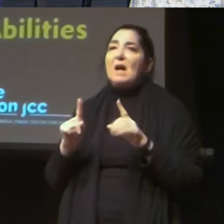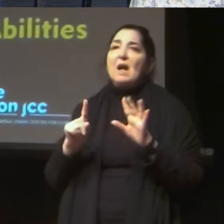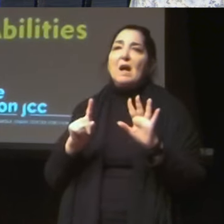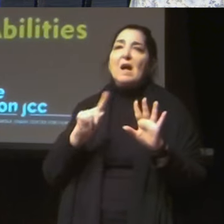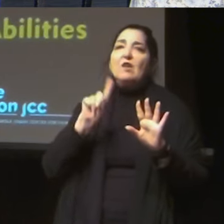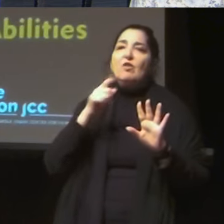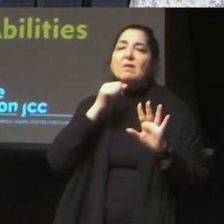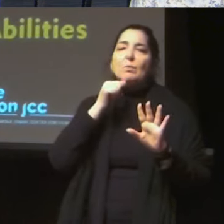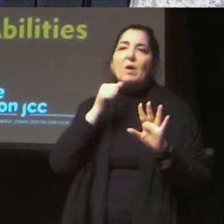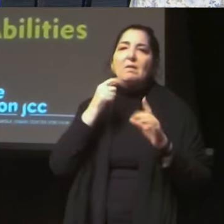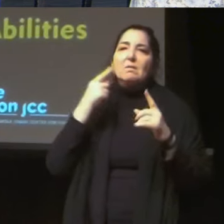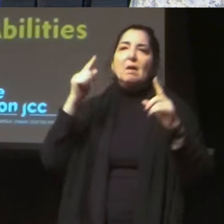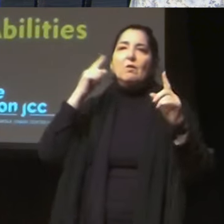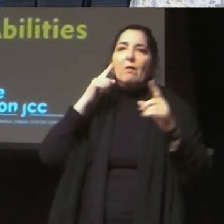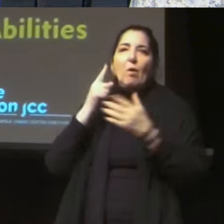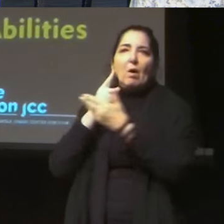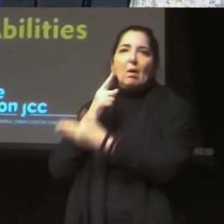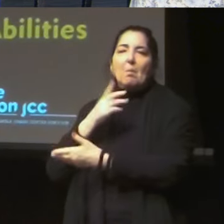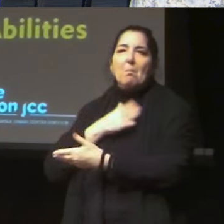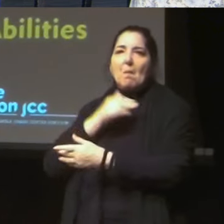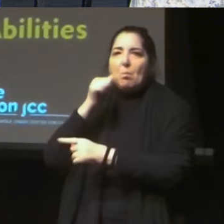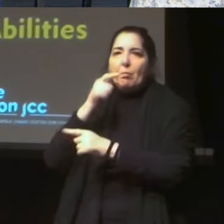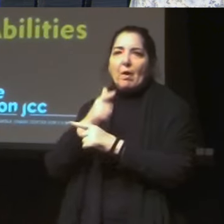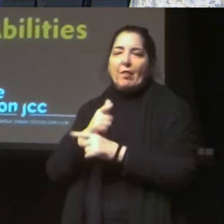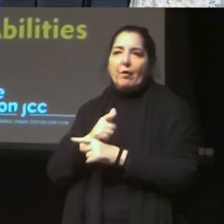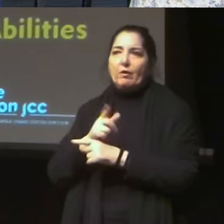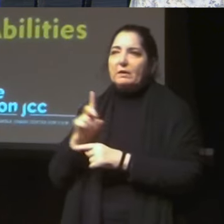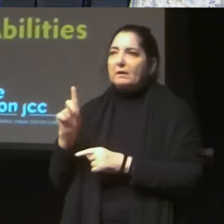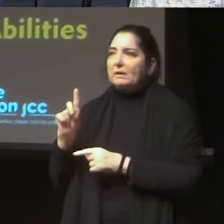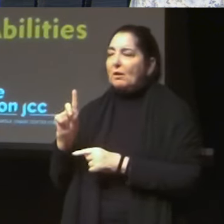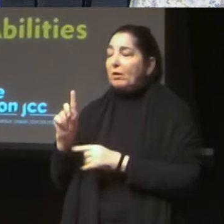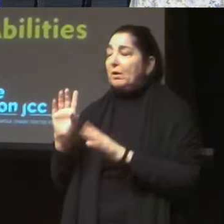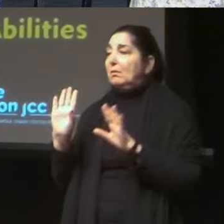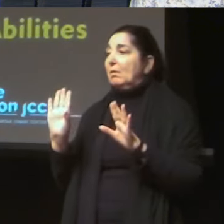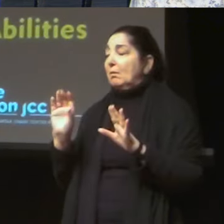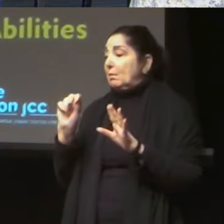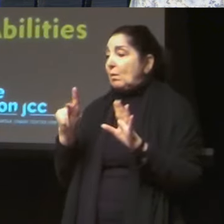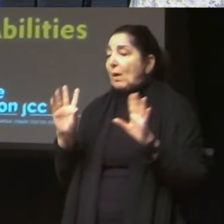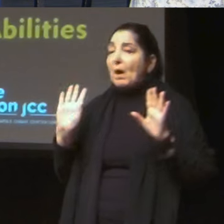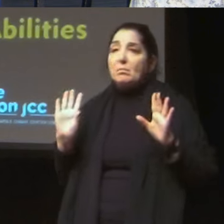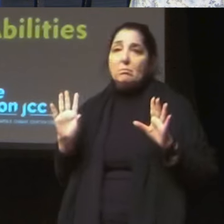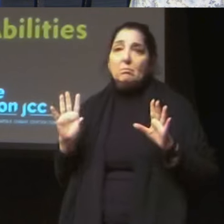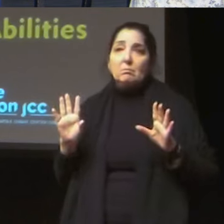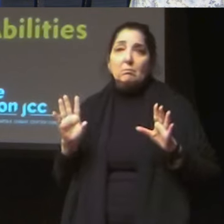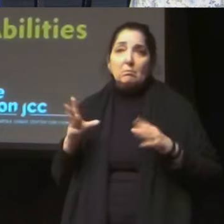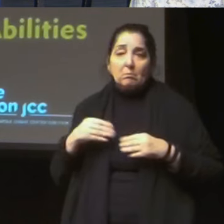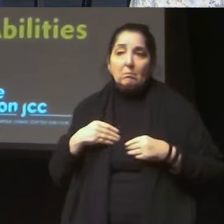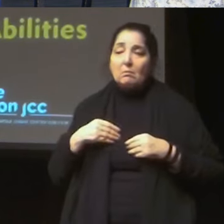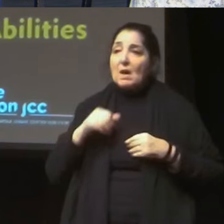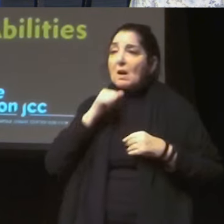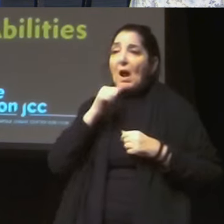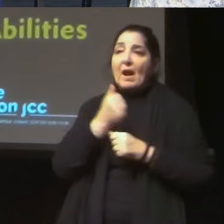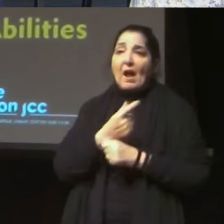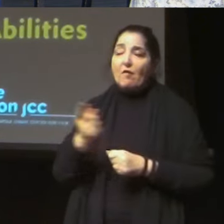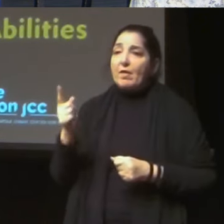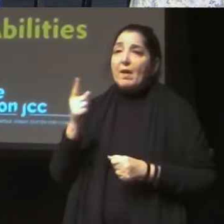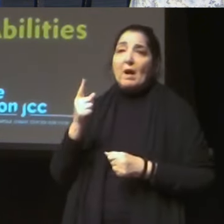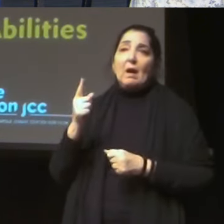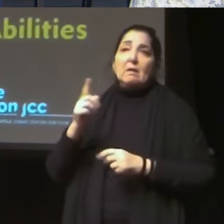have to figure that out. Um, but yeah, I mean, in terms of the film, again, we've had to deal with it and live with it. So, I mean, I don't,